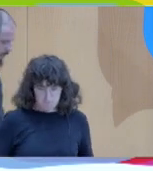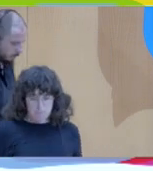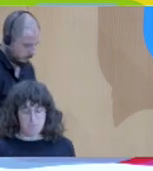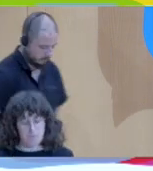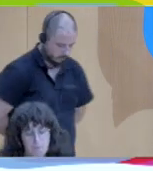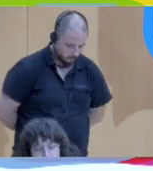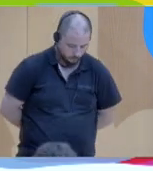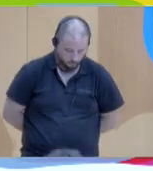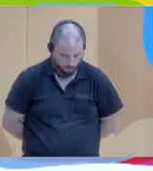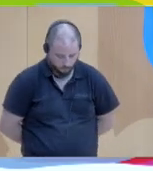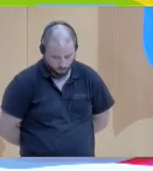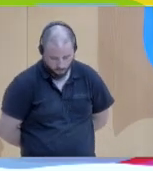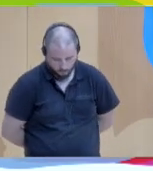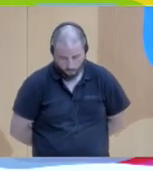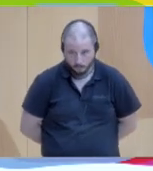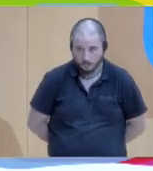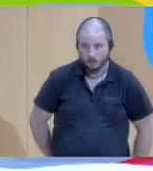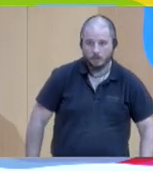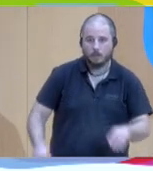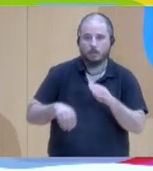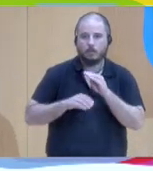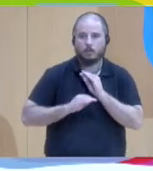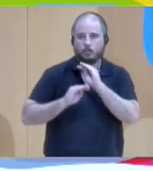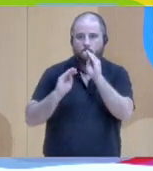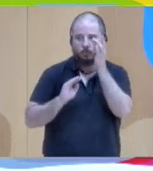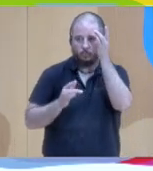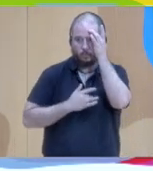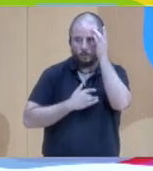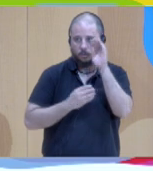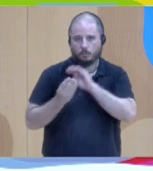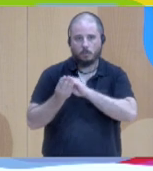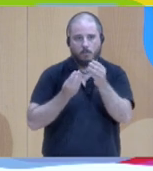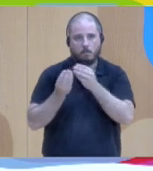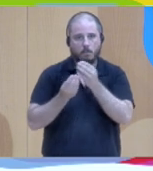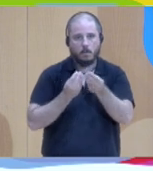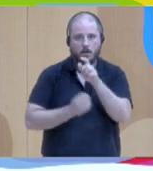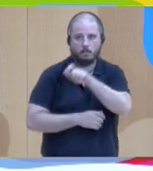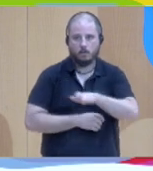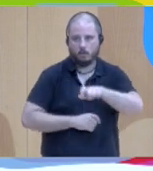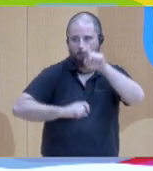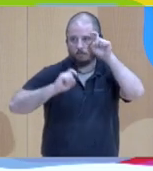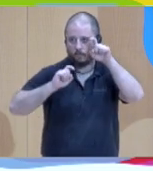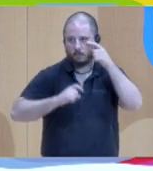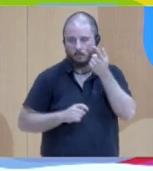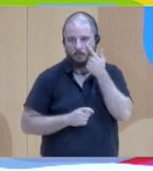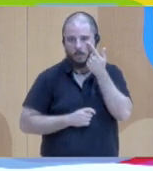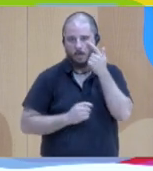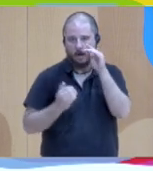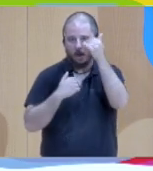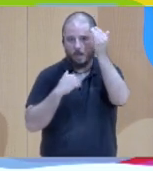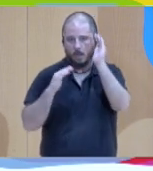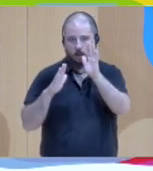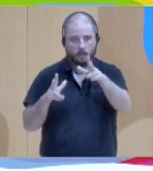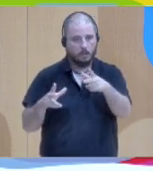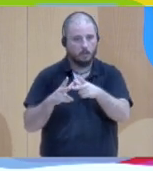teachers you have to look at this social workers look at this and so on so on and